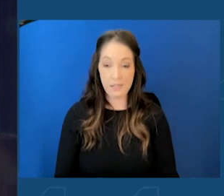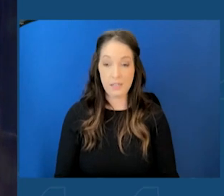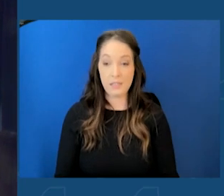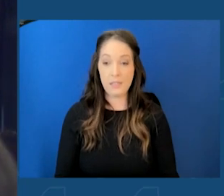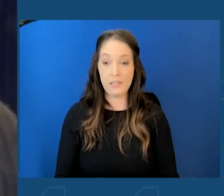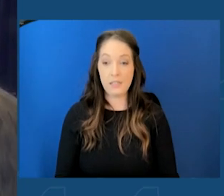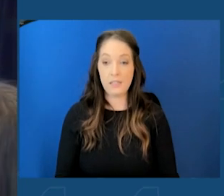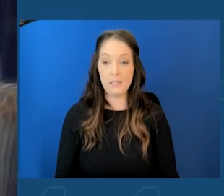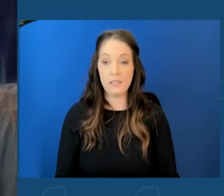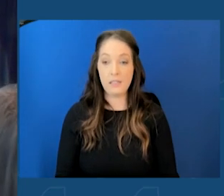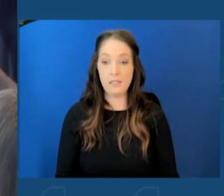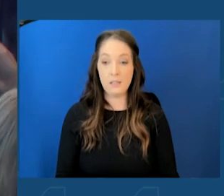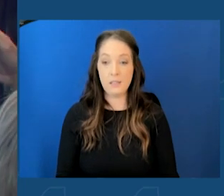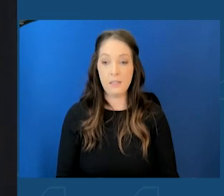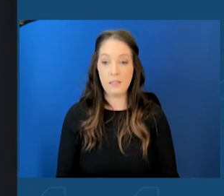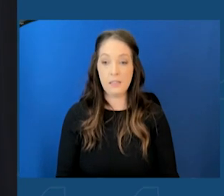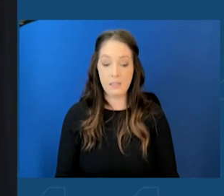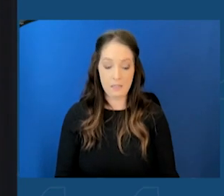Thank you all.